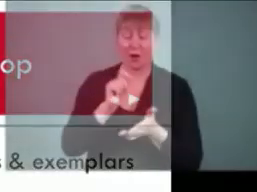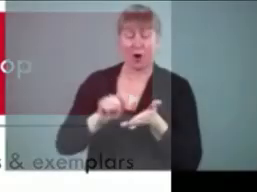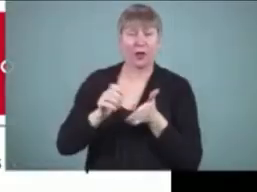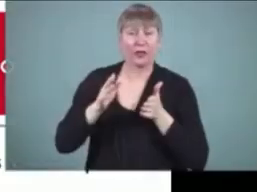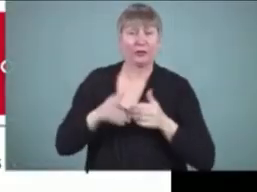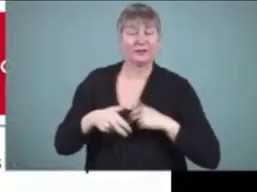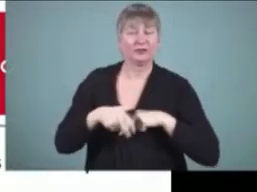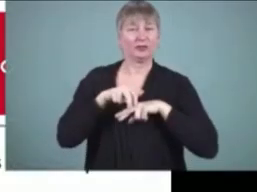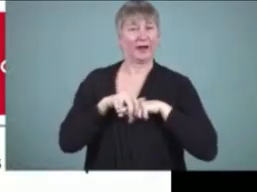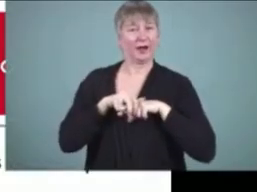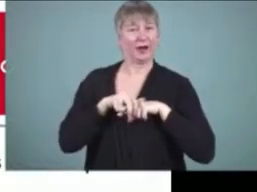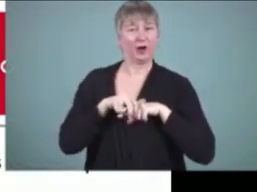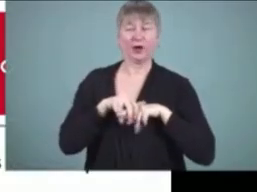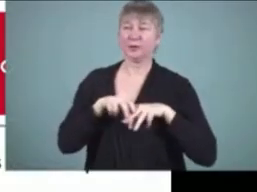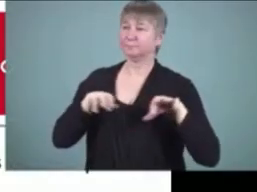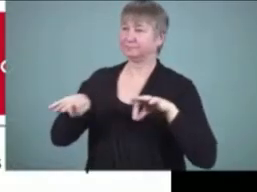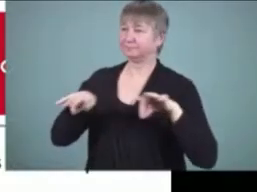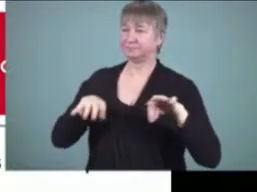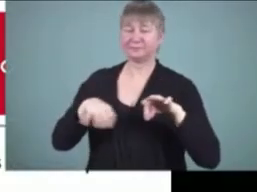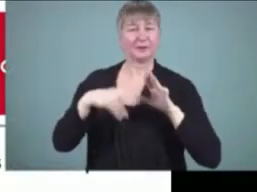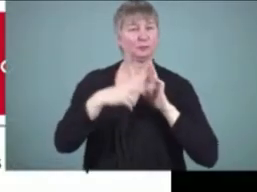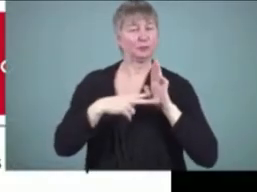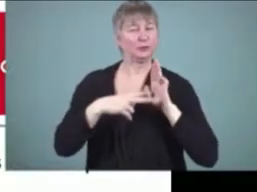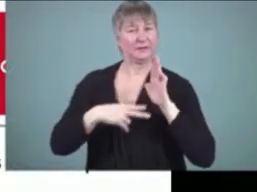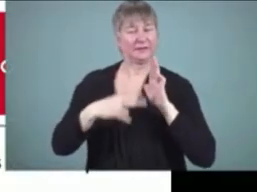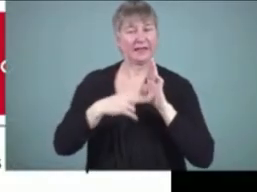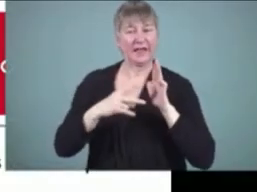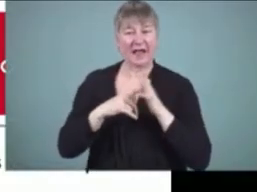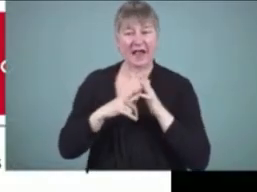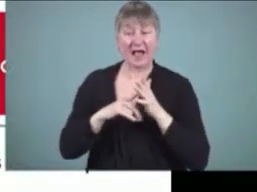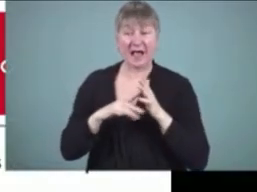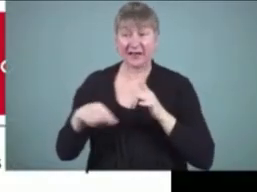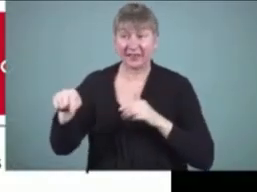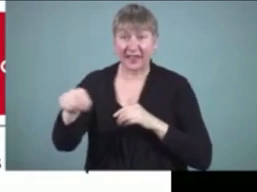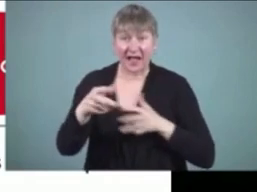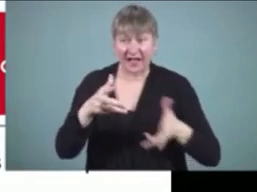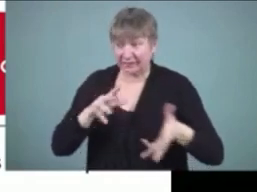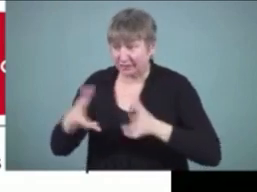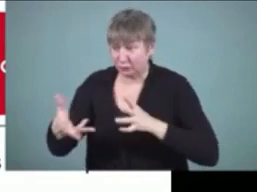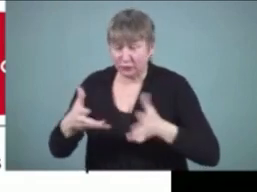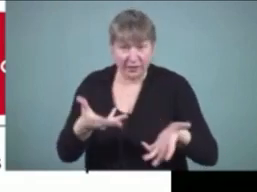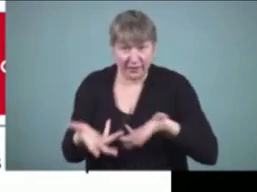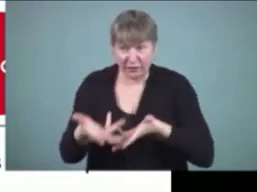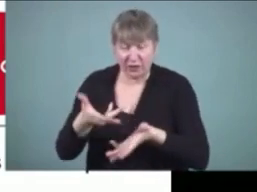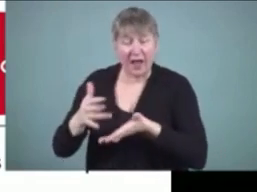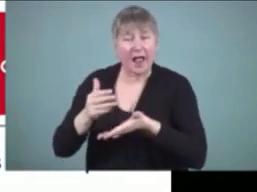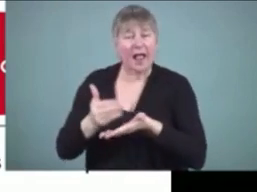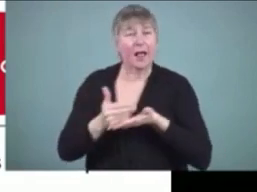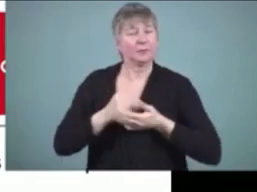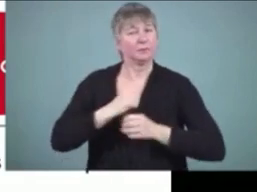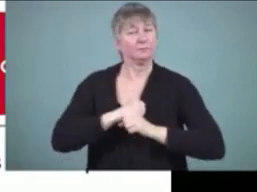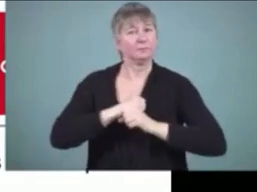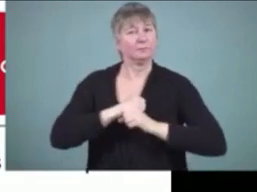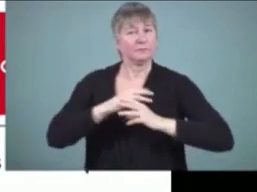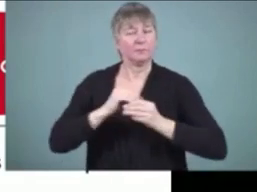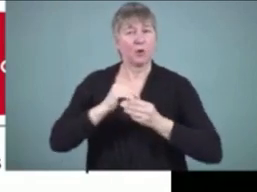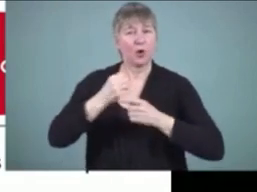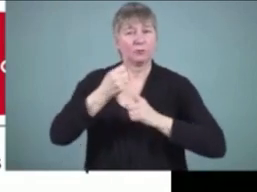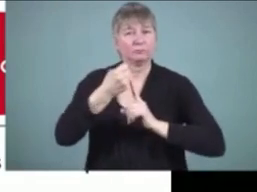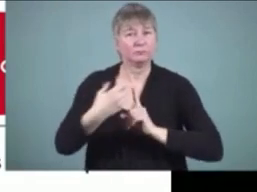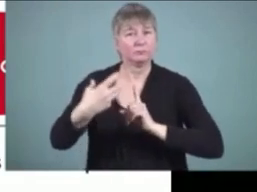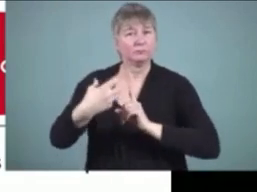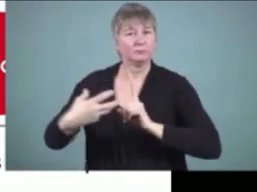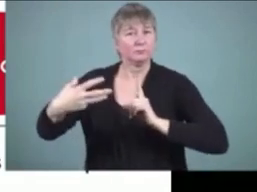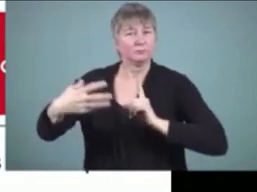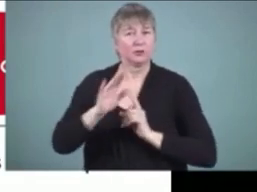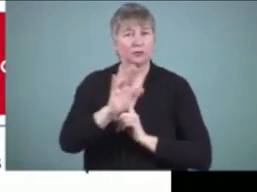that interaction supports the development of content. If you're interested in looking at a couple of examples of places